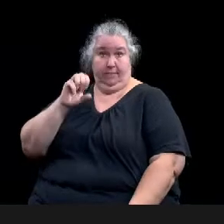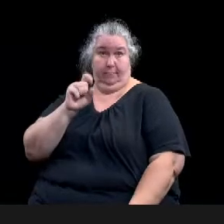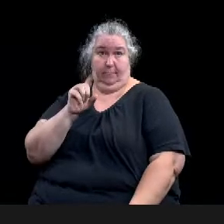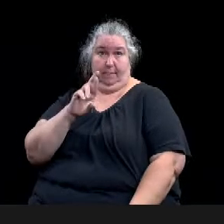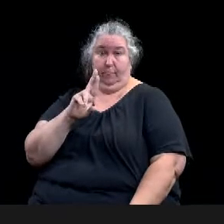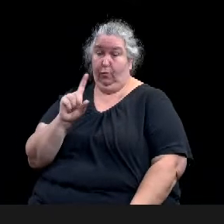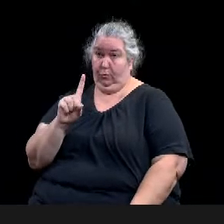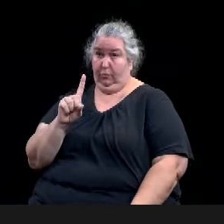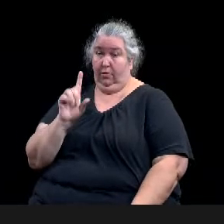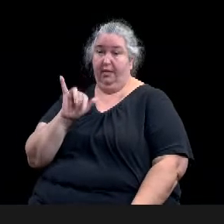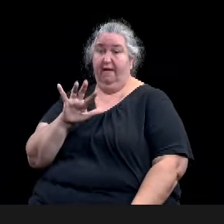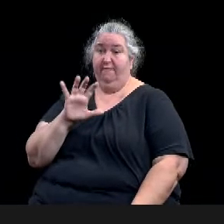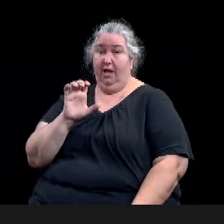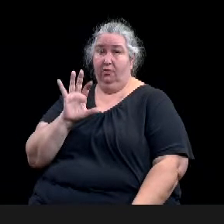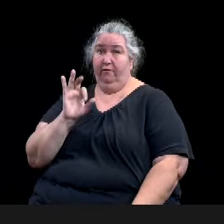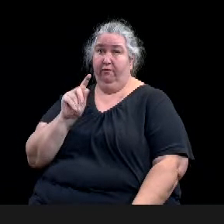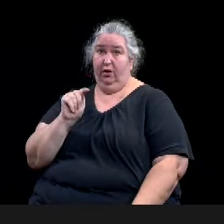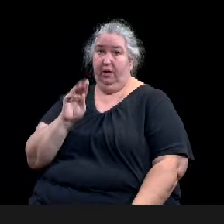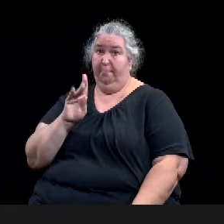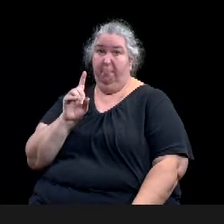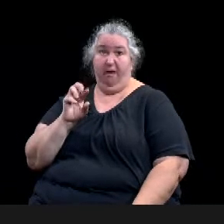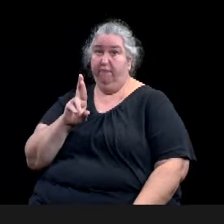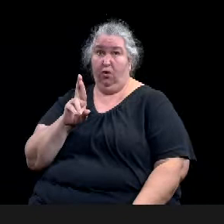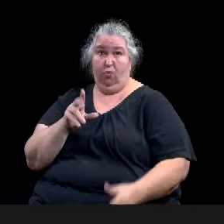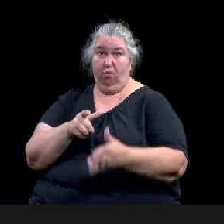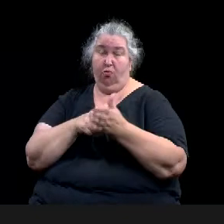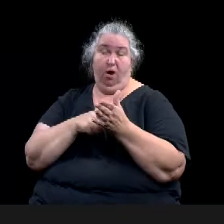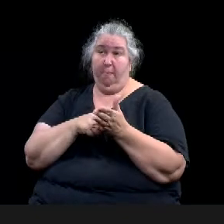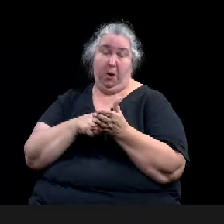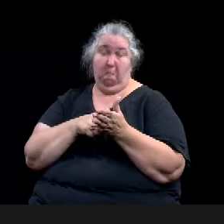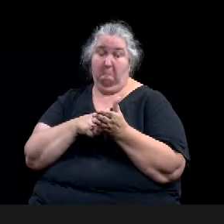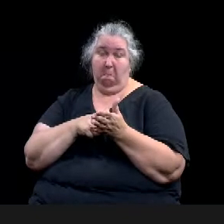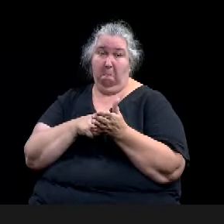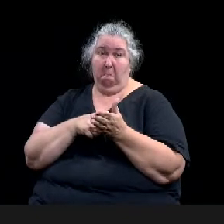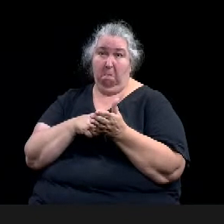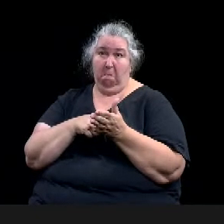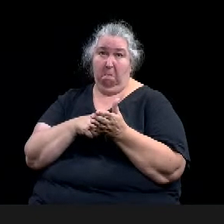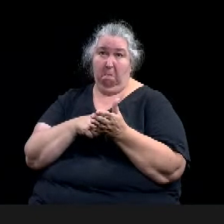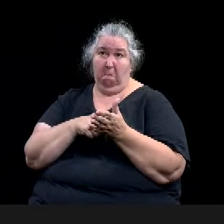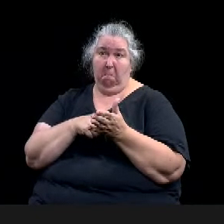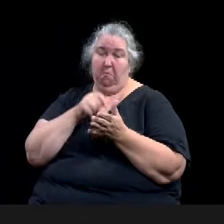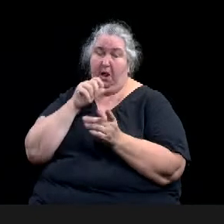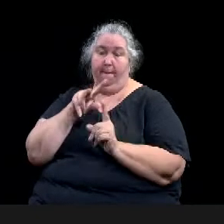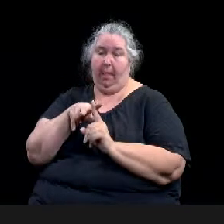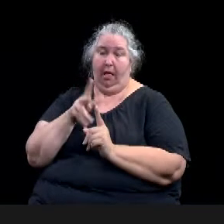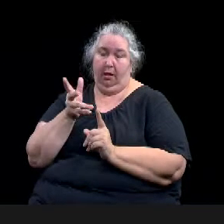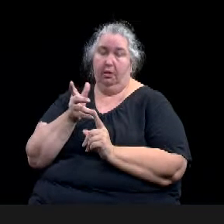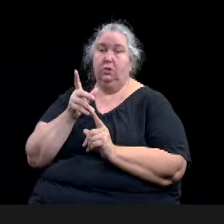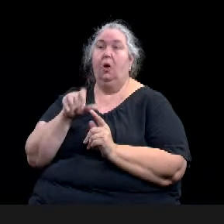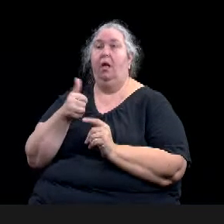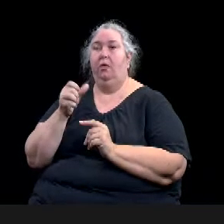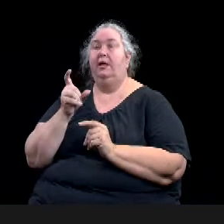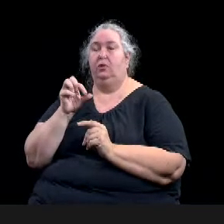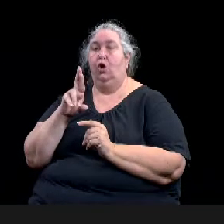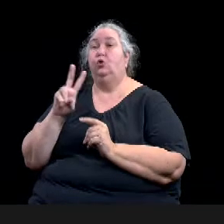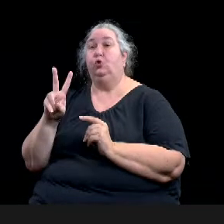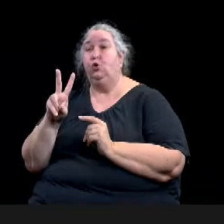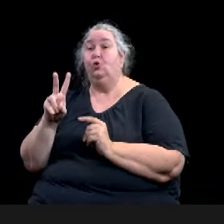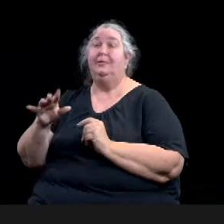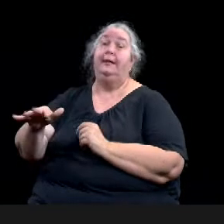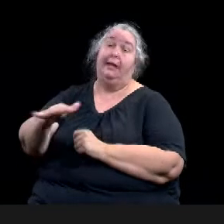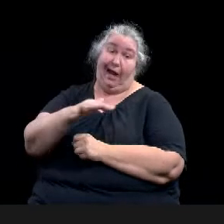some other SDR twos in the area. Um, but, uh, that the buffer does not apply for SDR ones. And actually, uh,